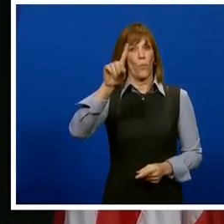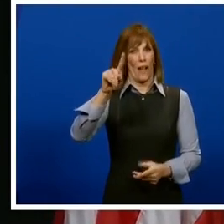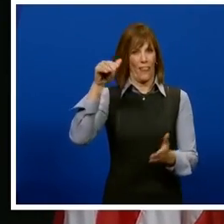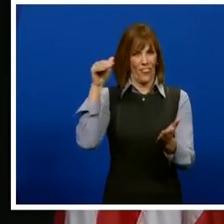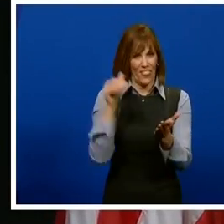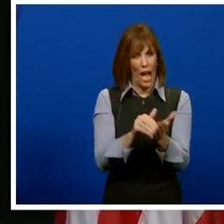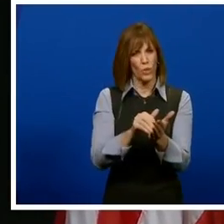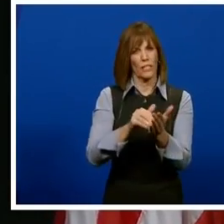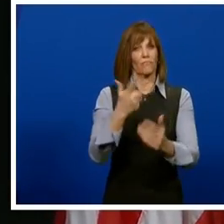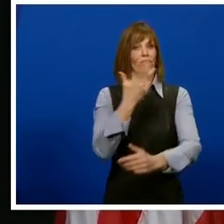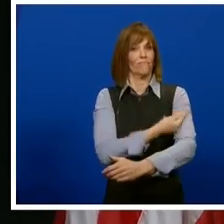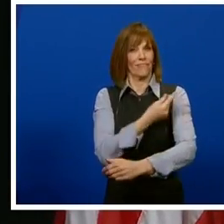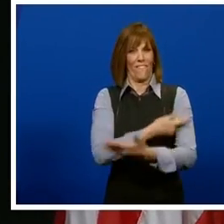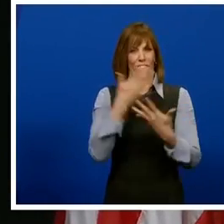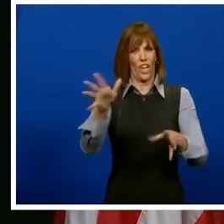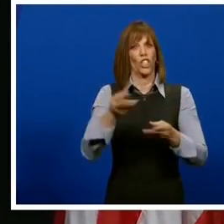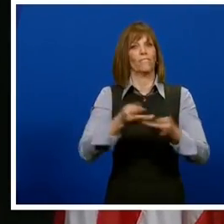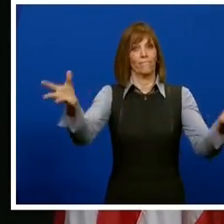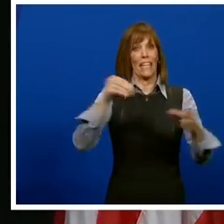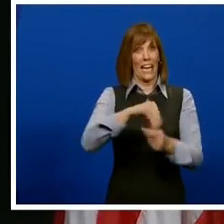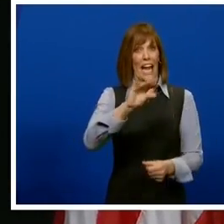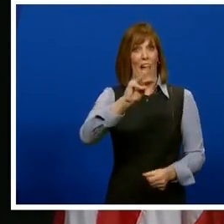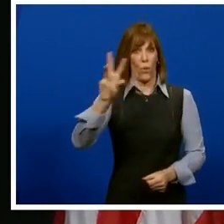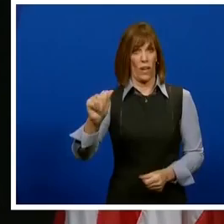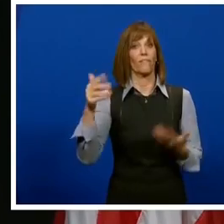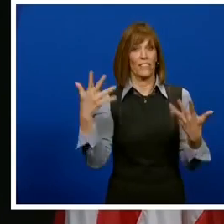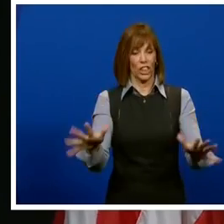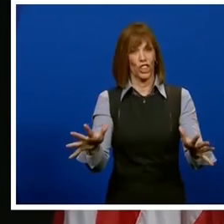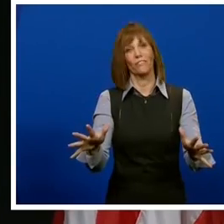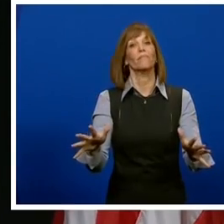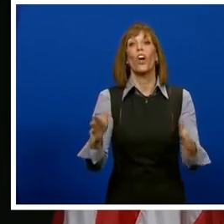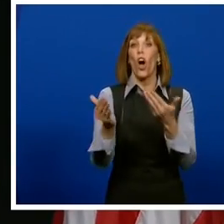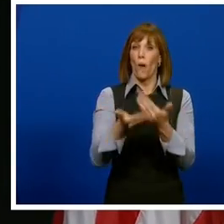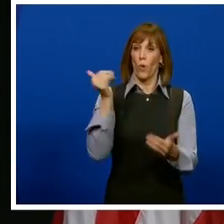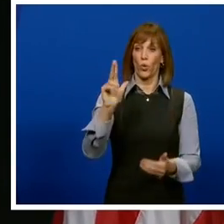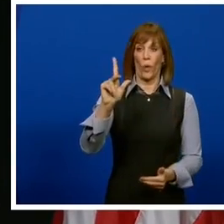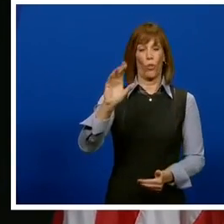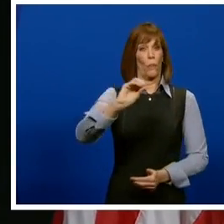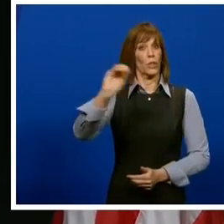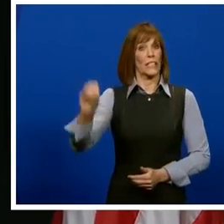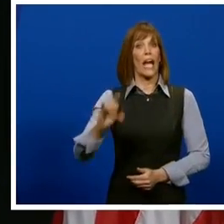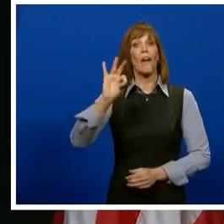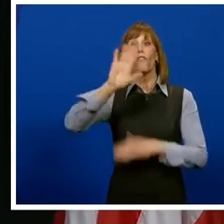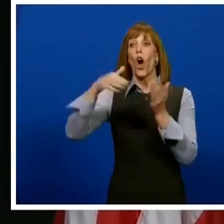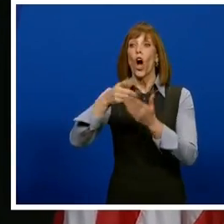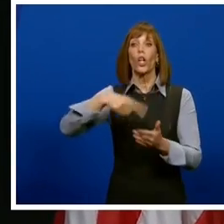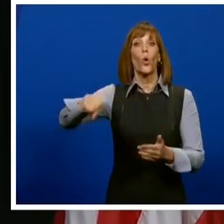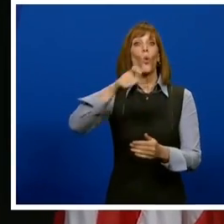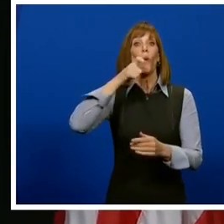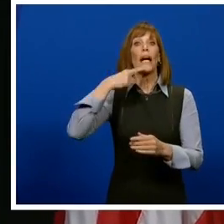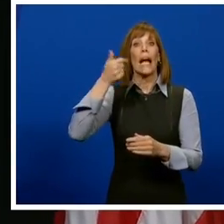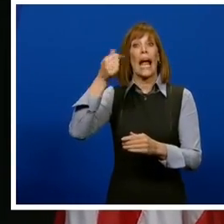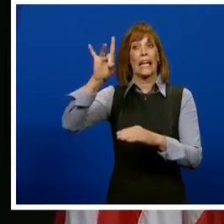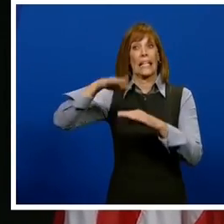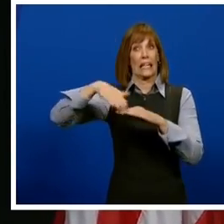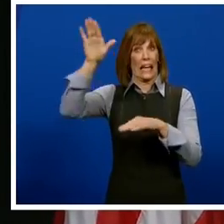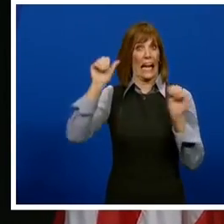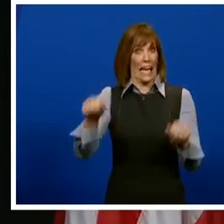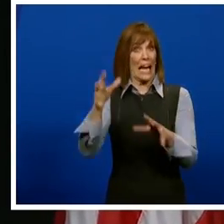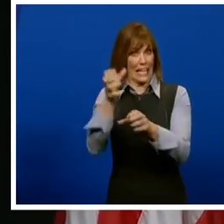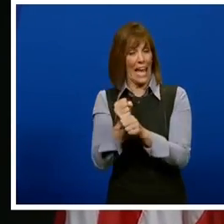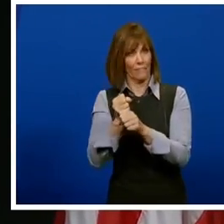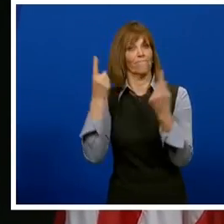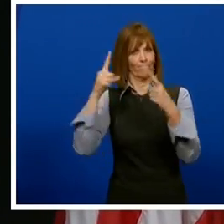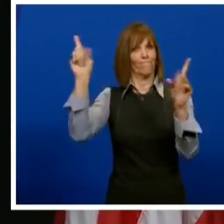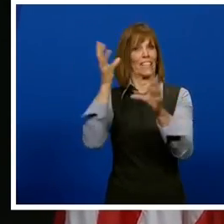vaccine doses have been administered in Iowa, almost 23 percent of all eligible Iowans age 18 and